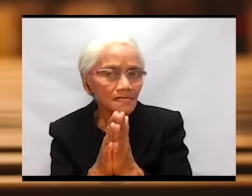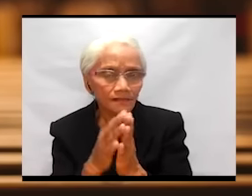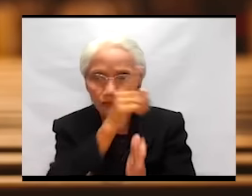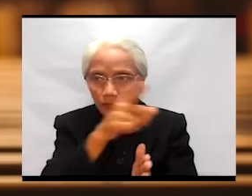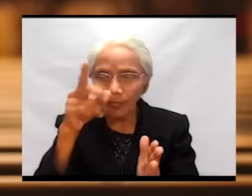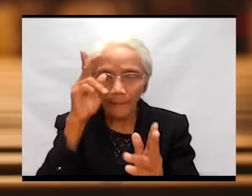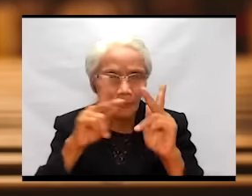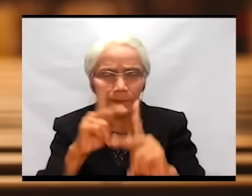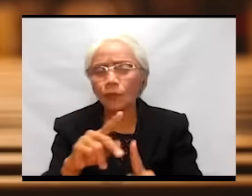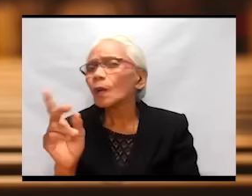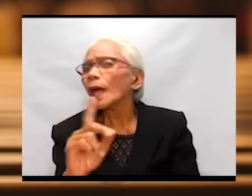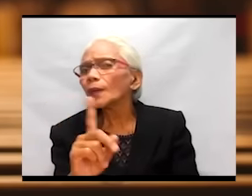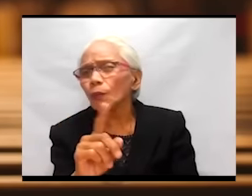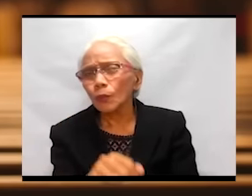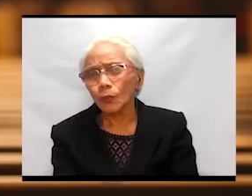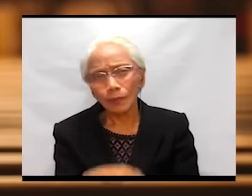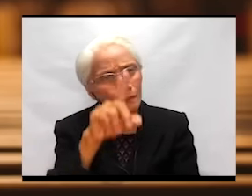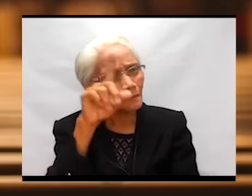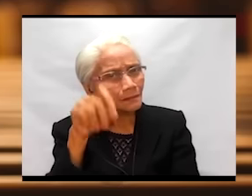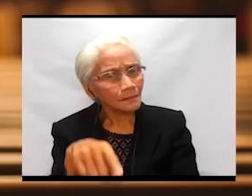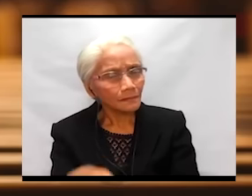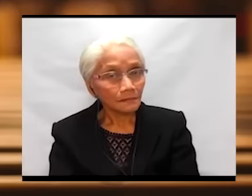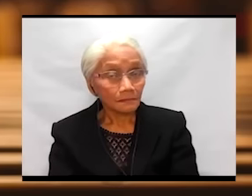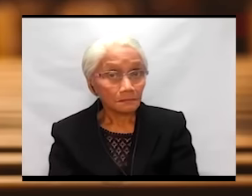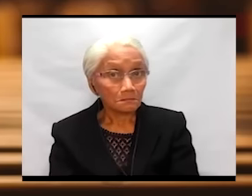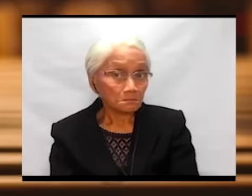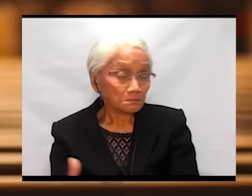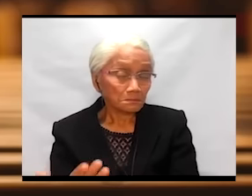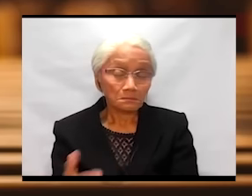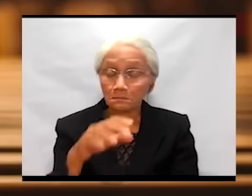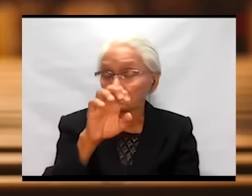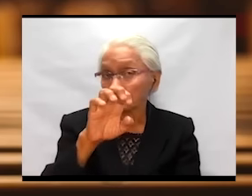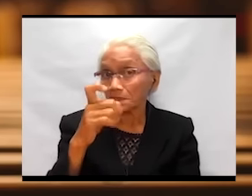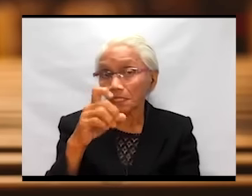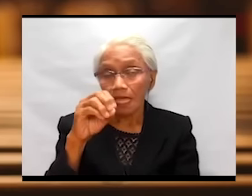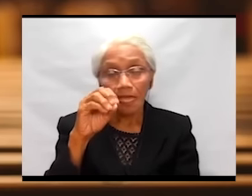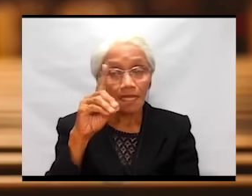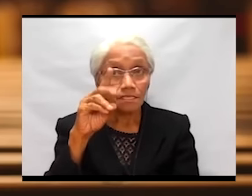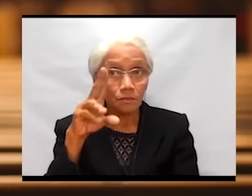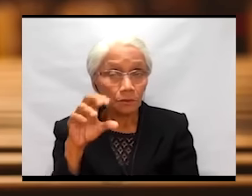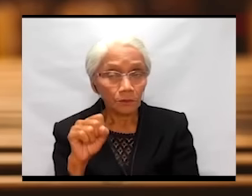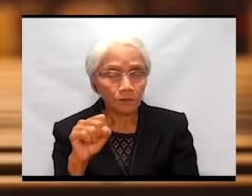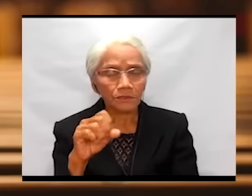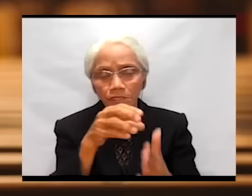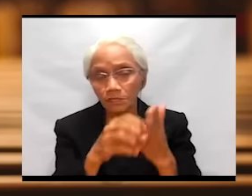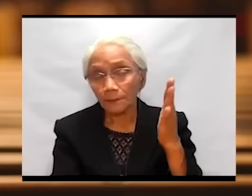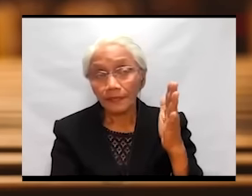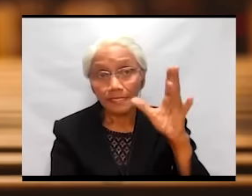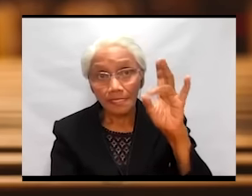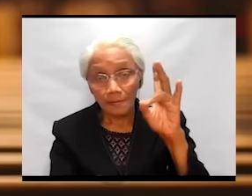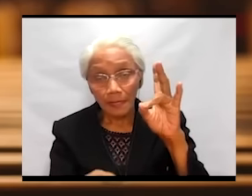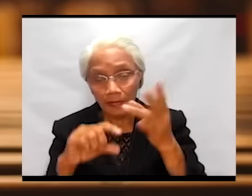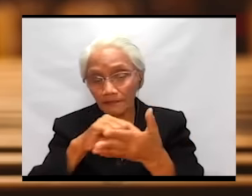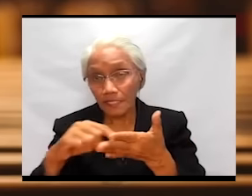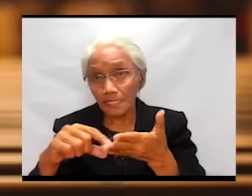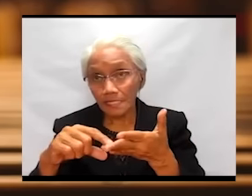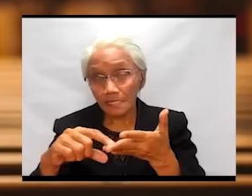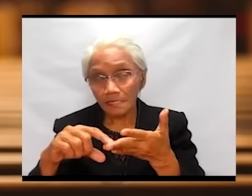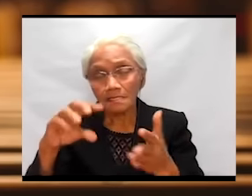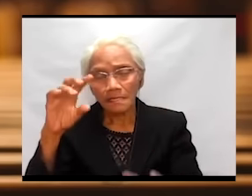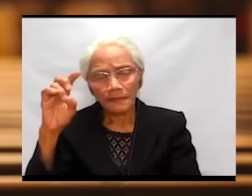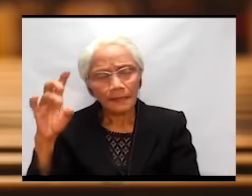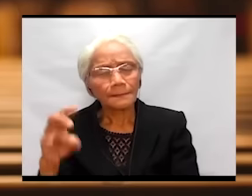In Exodus chapter 7, verse 16, Moses told Pharaoh,